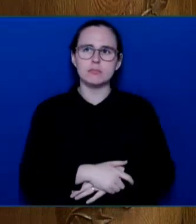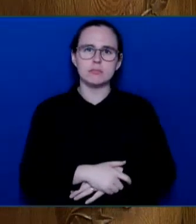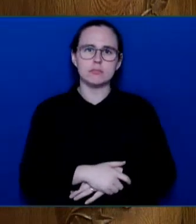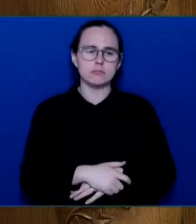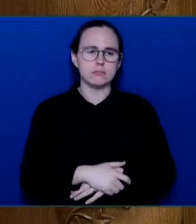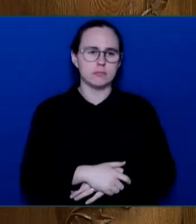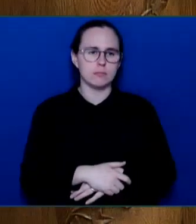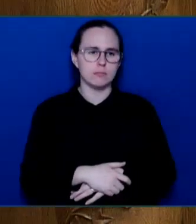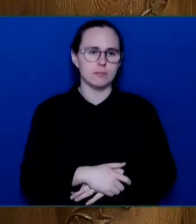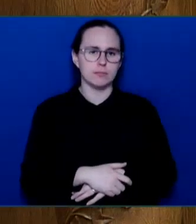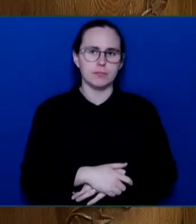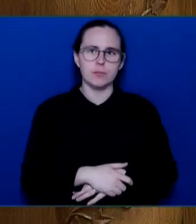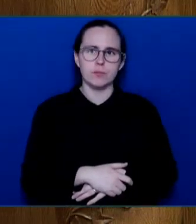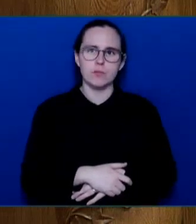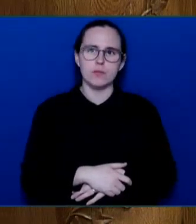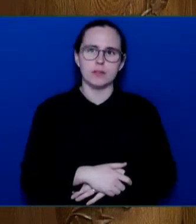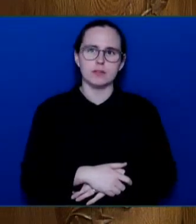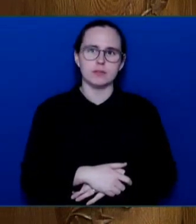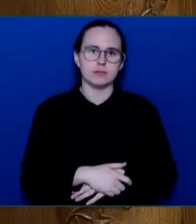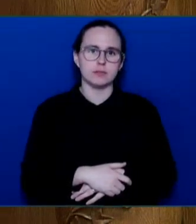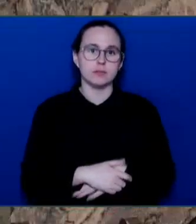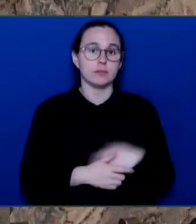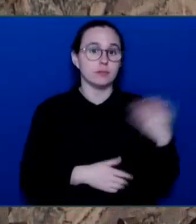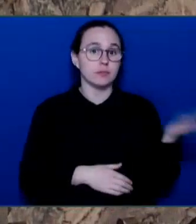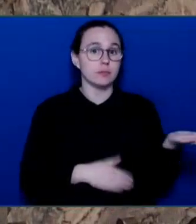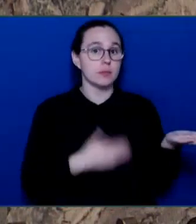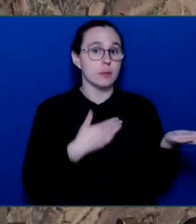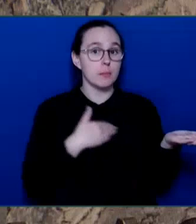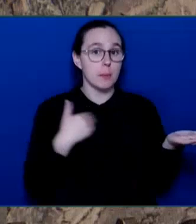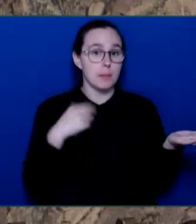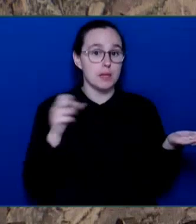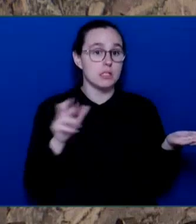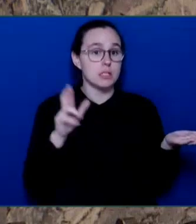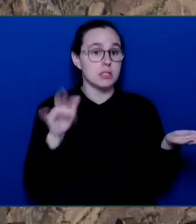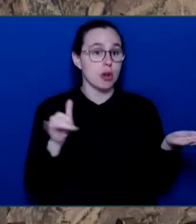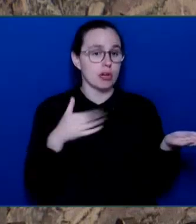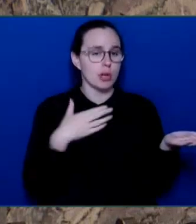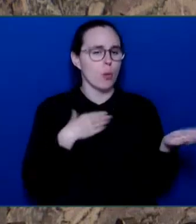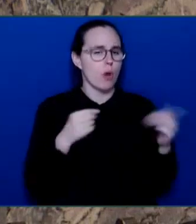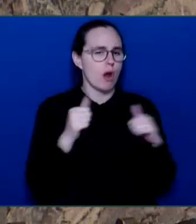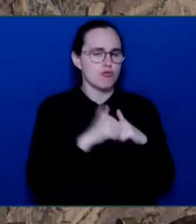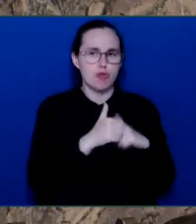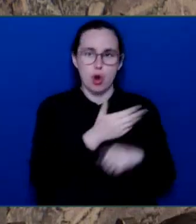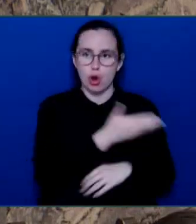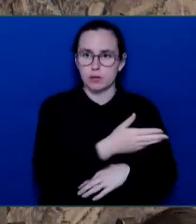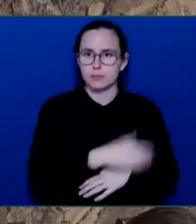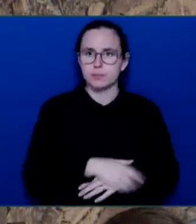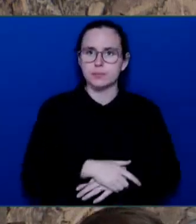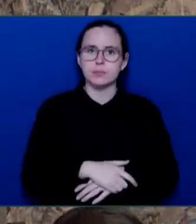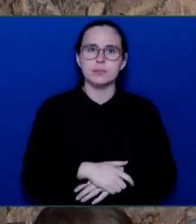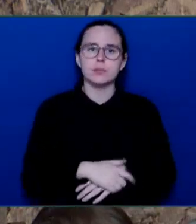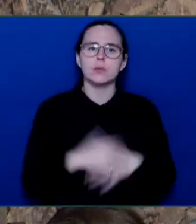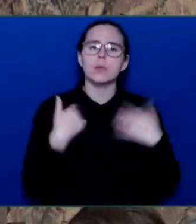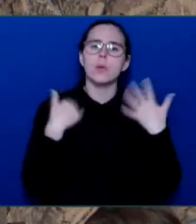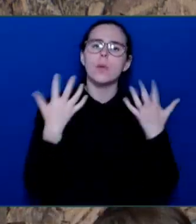Member for City White Rock. Thank you, Mr. Speaker. Mr. Speaker, I rise today to celebrate a true Canadian icon.